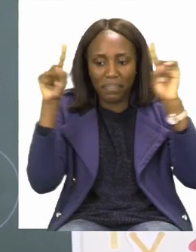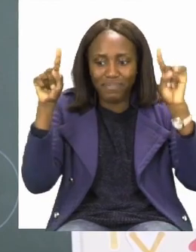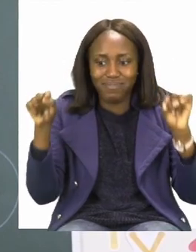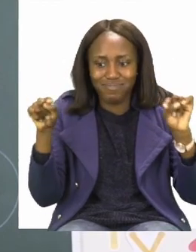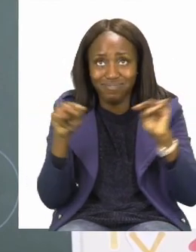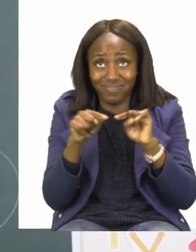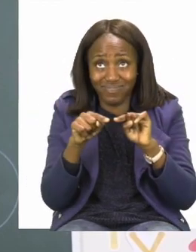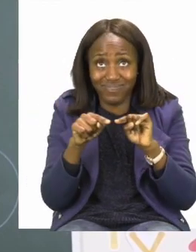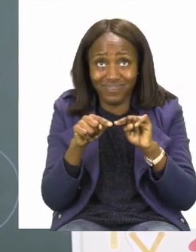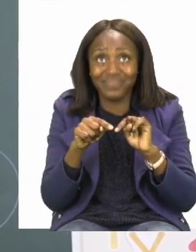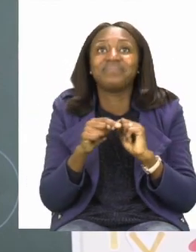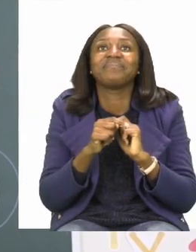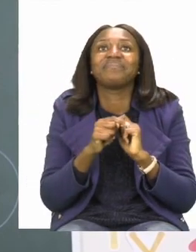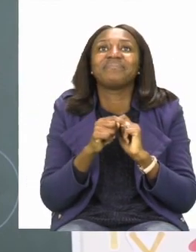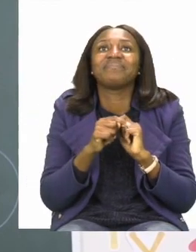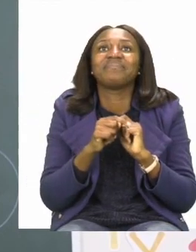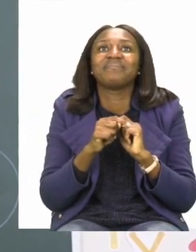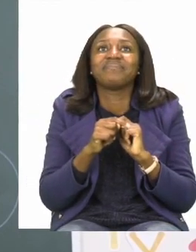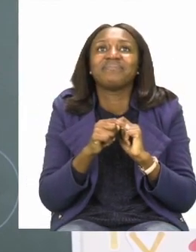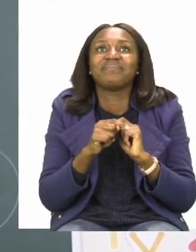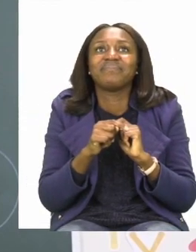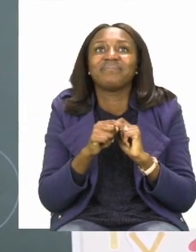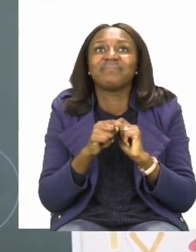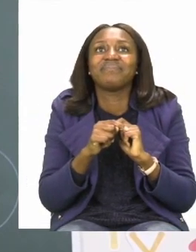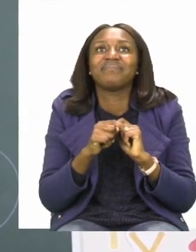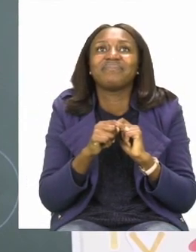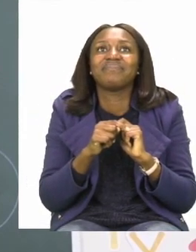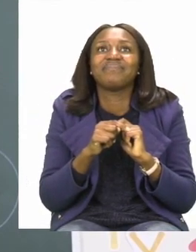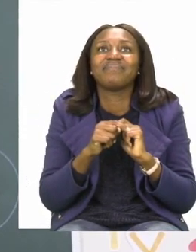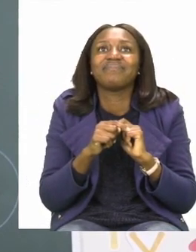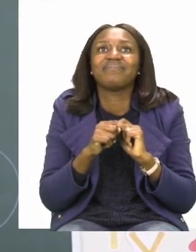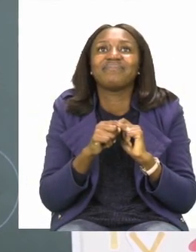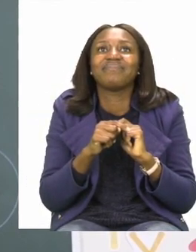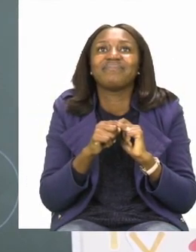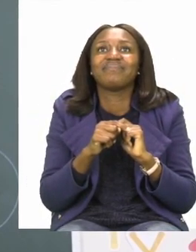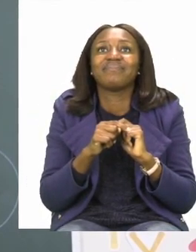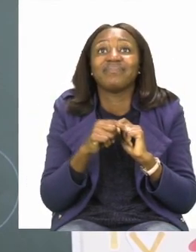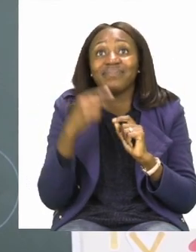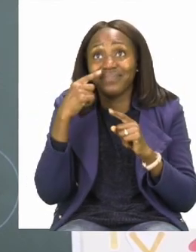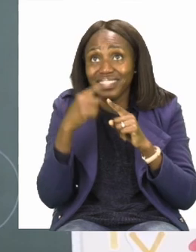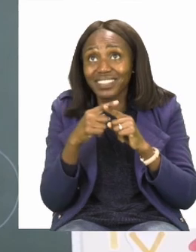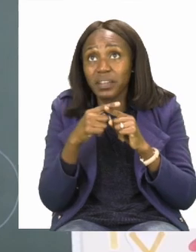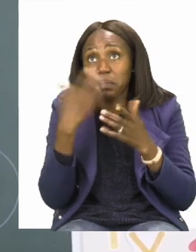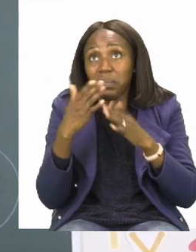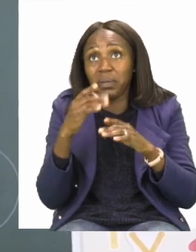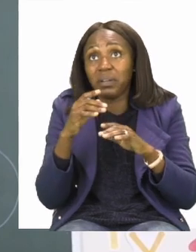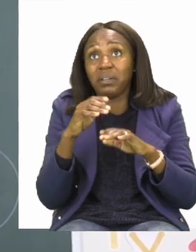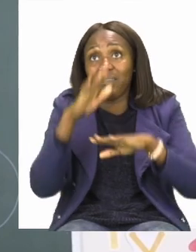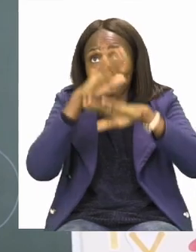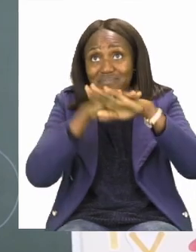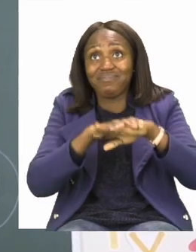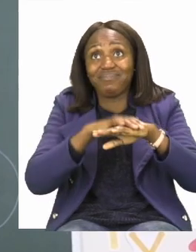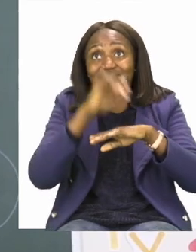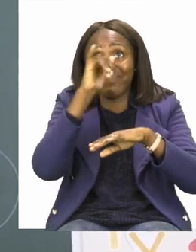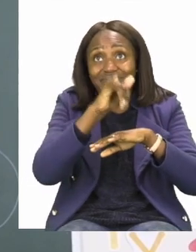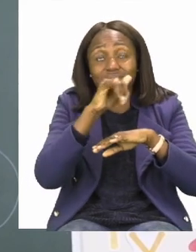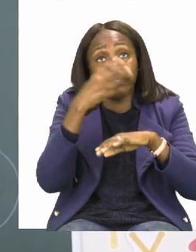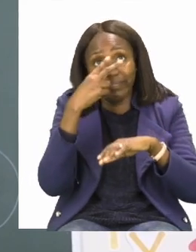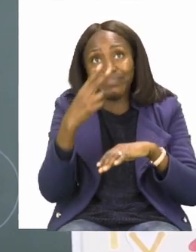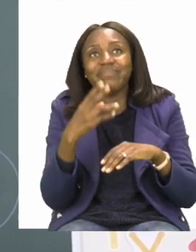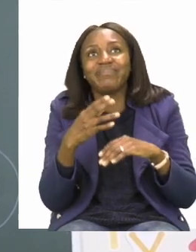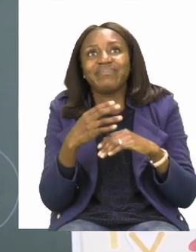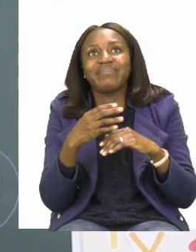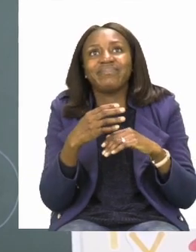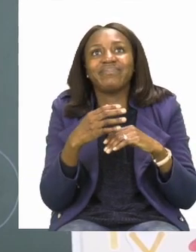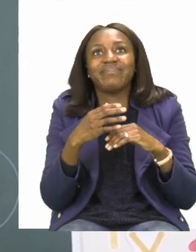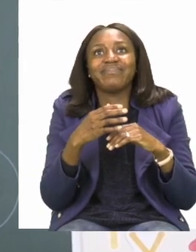So, we have our cloth, the one we use to clean the board. I said that it would float, but let's see if it